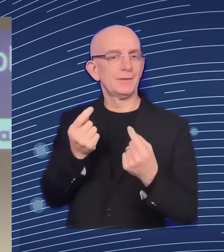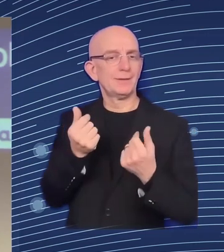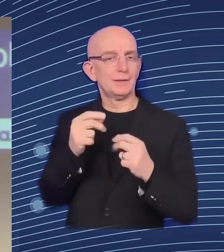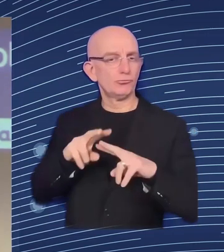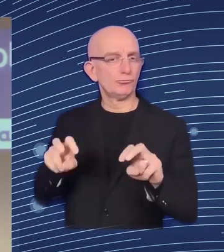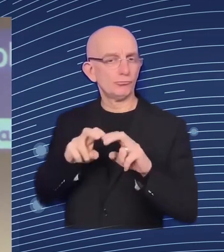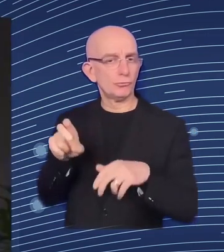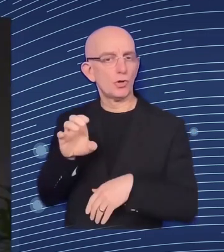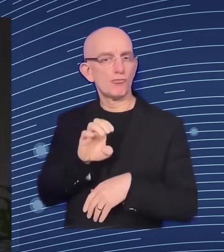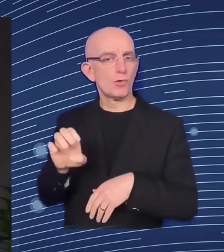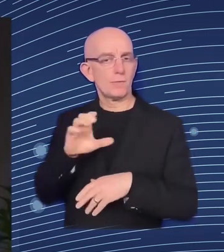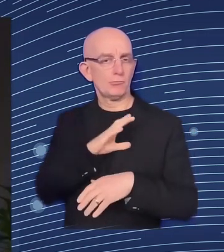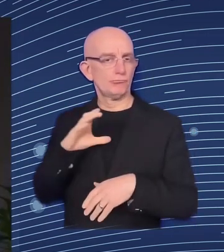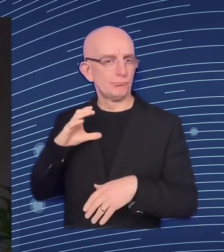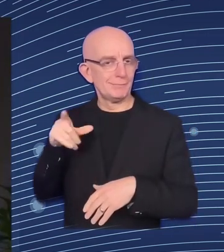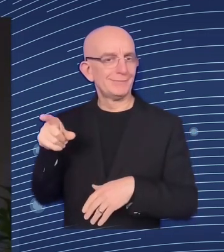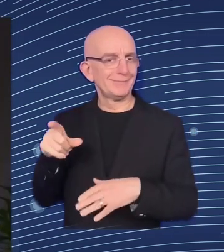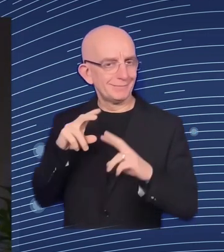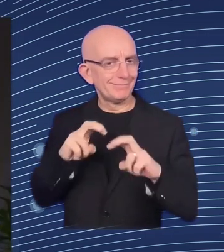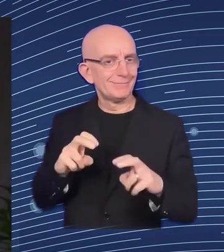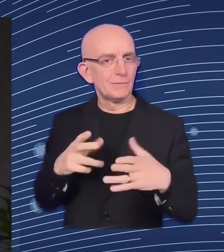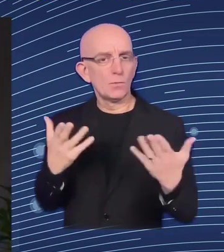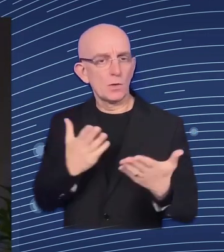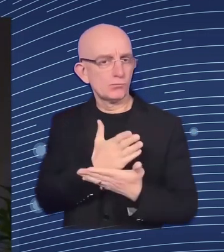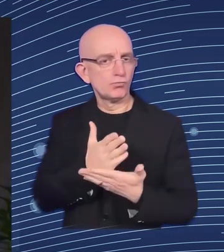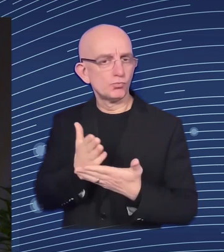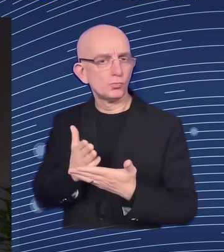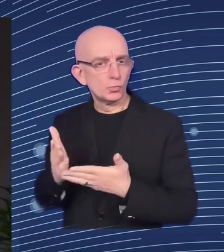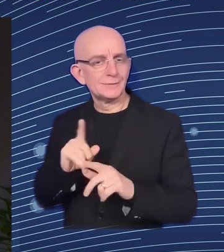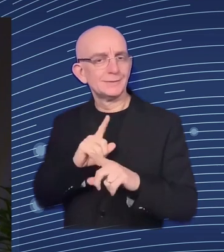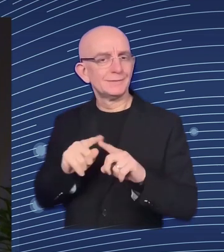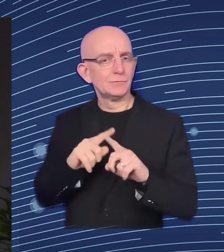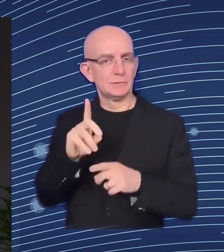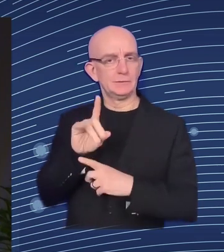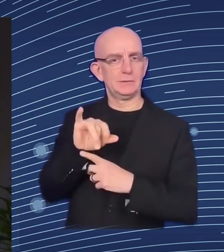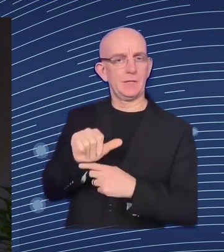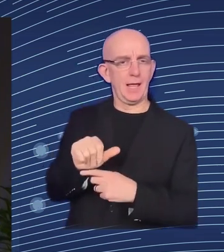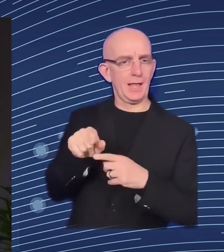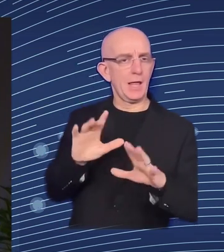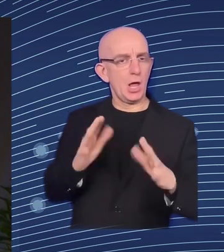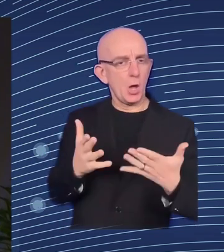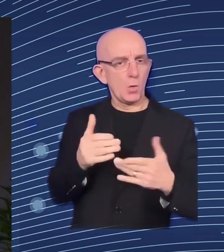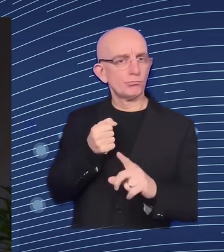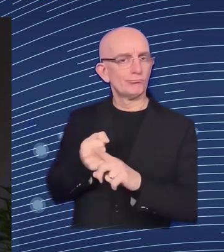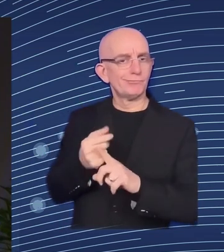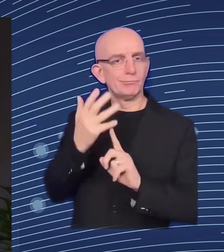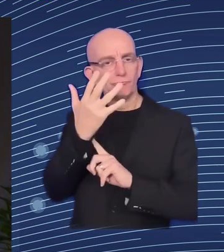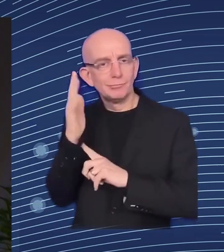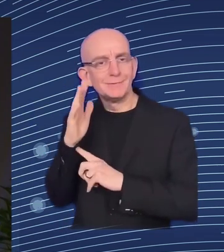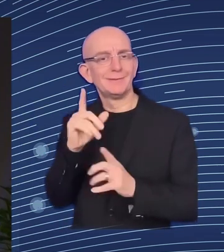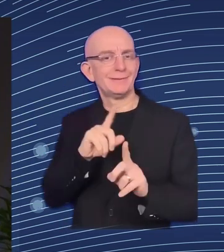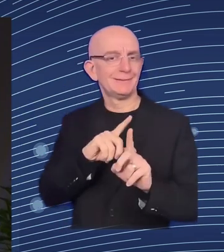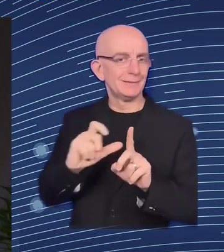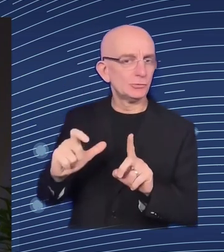green and digital transition and related policies on social outcomes. Last but not least, Karina Dodley, Senior Research